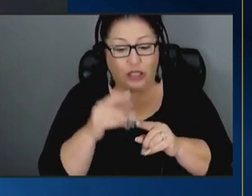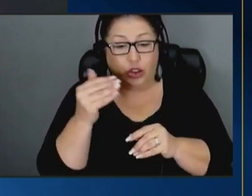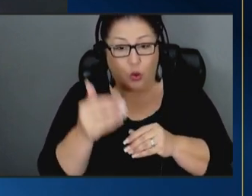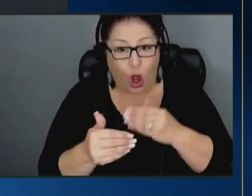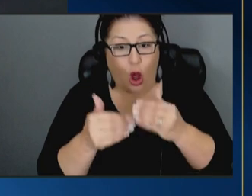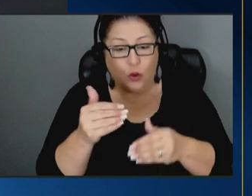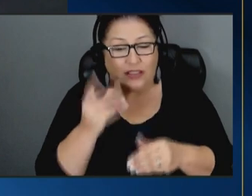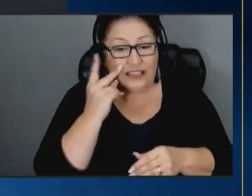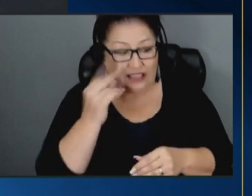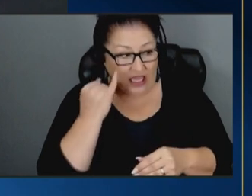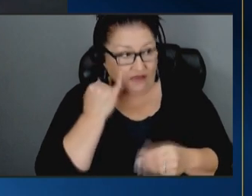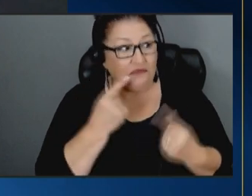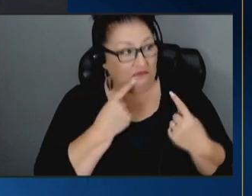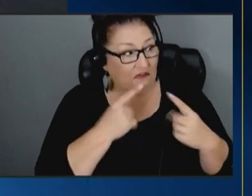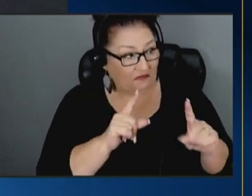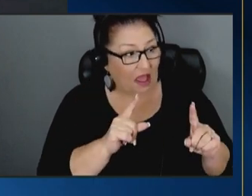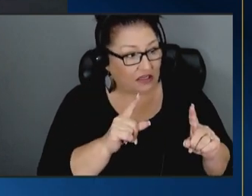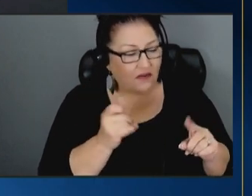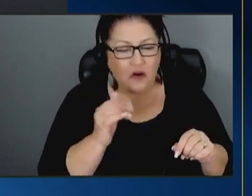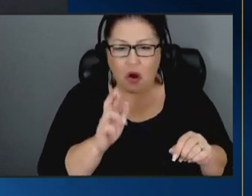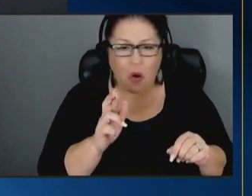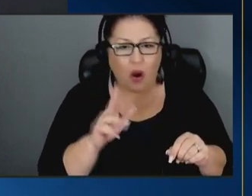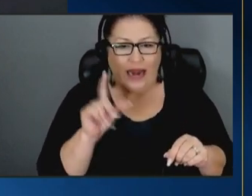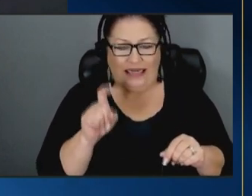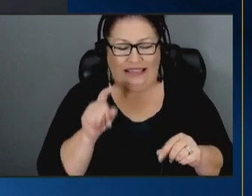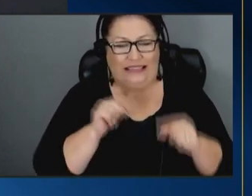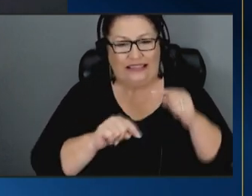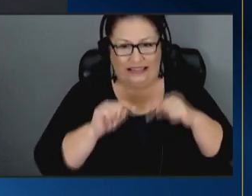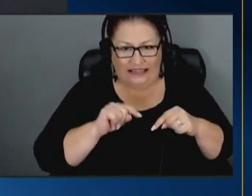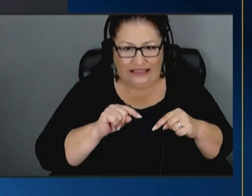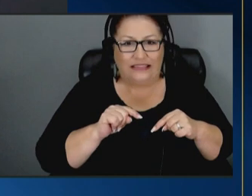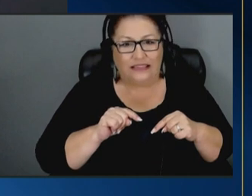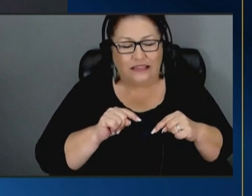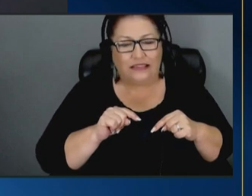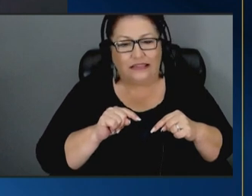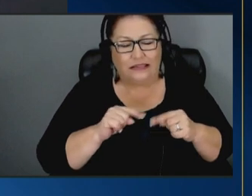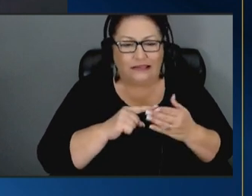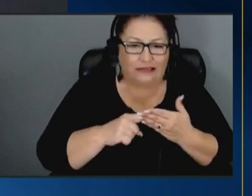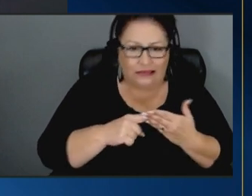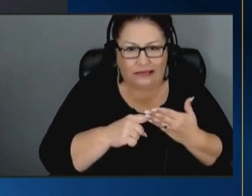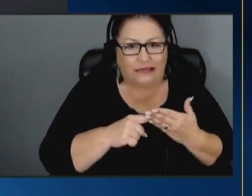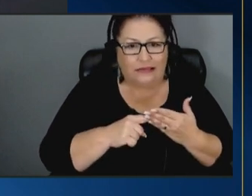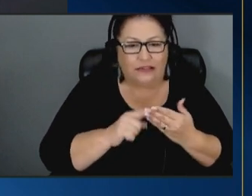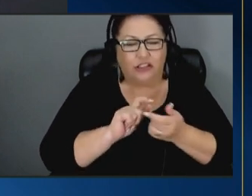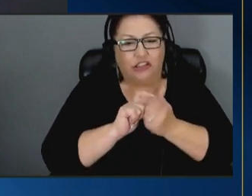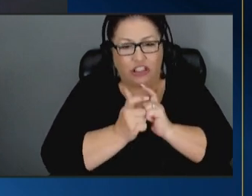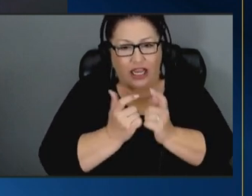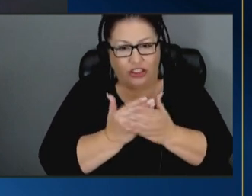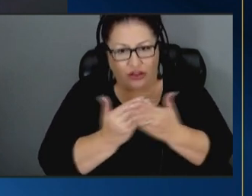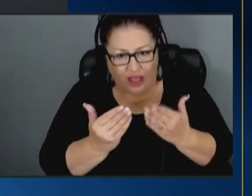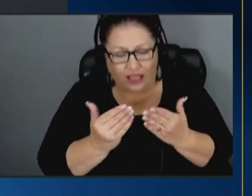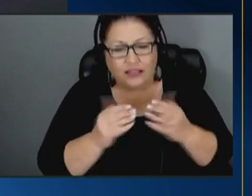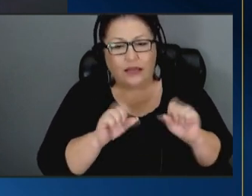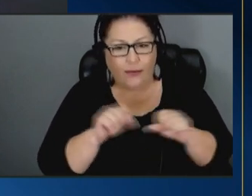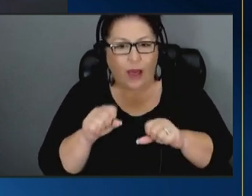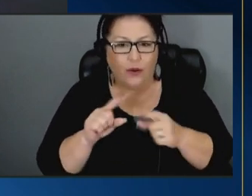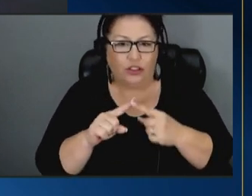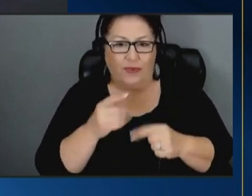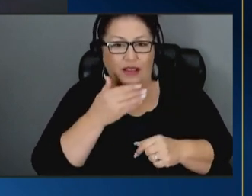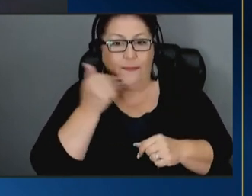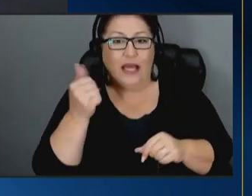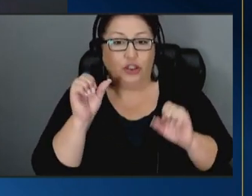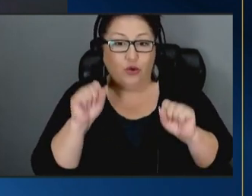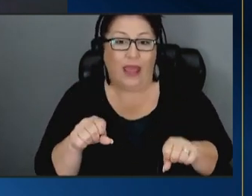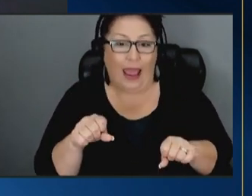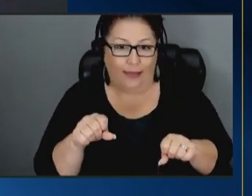if it's effective or if you need to step back and regroup and change some things in order to be the best that you can